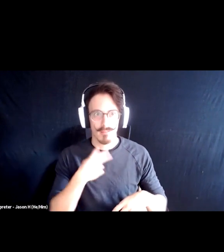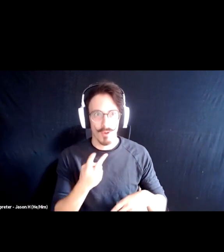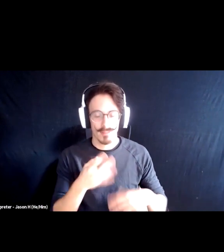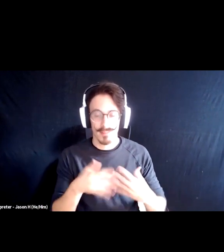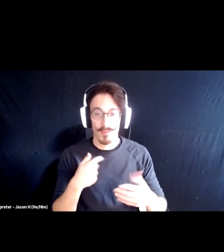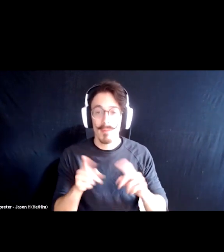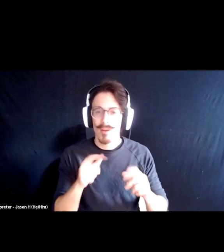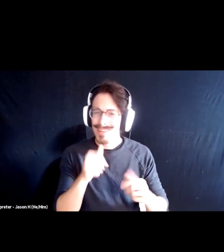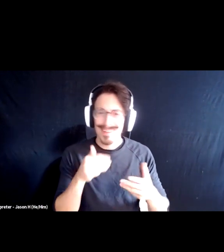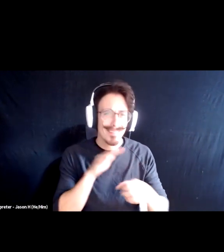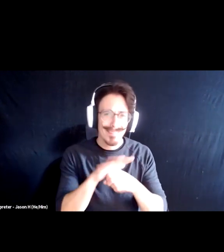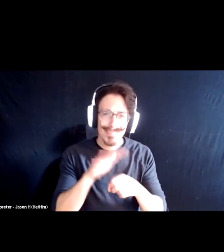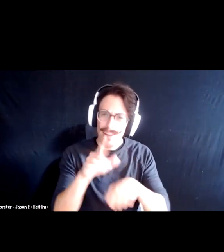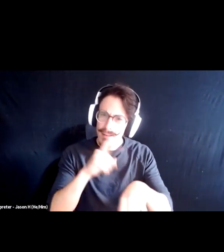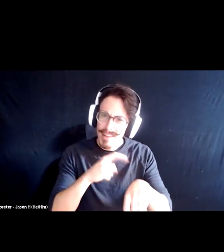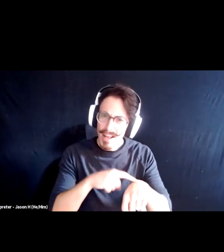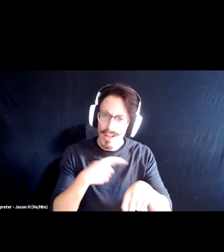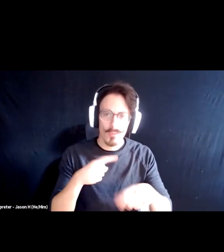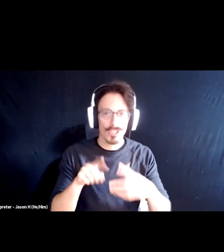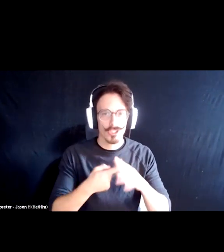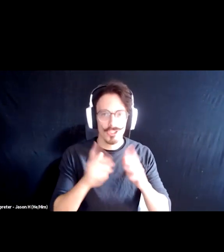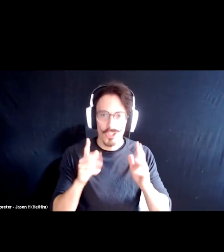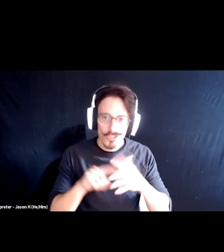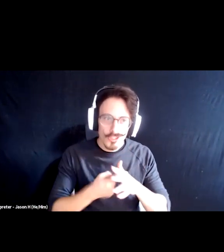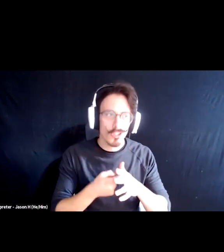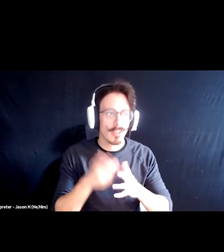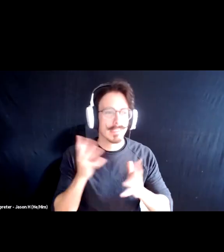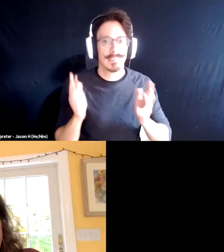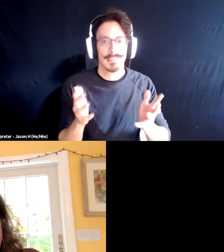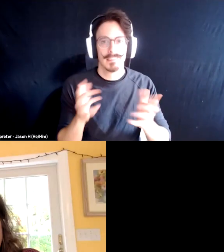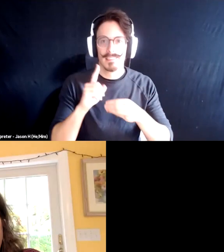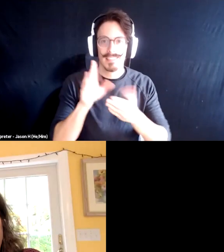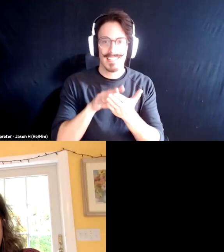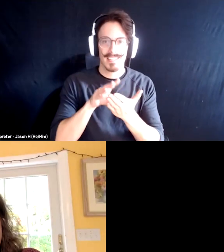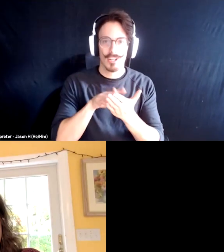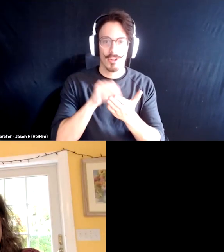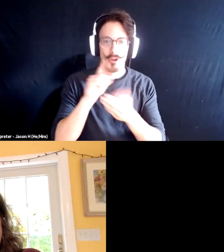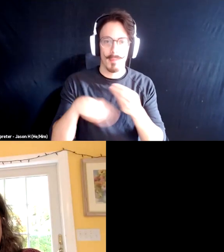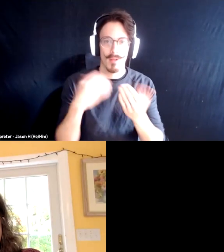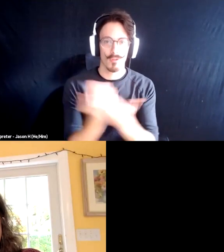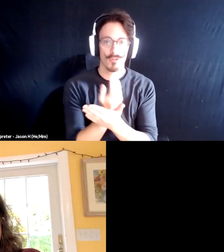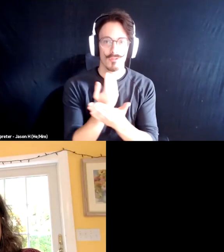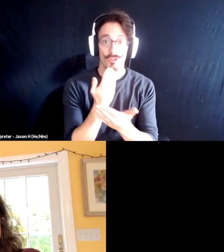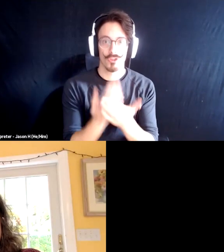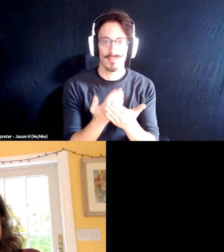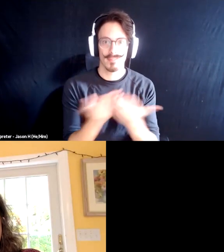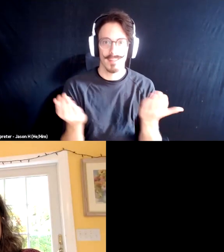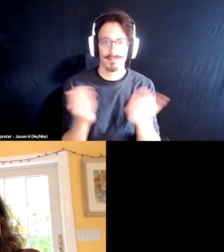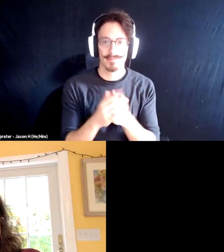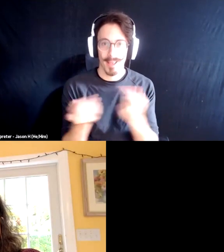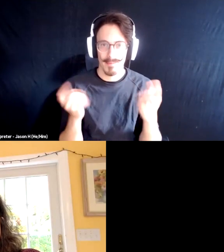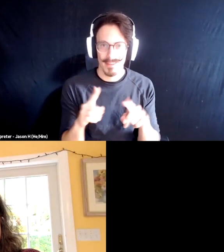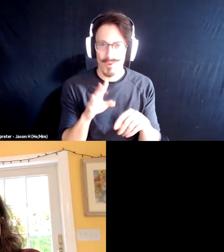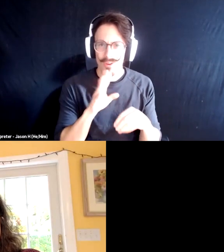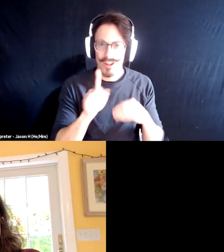We didn't have enough time in our group. We were just, we were just starting to hear about the good stuff that's going on. Oh, shoot. But we did